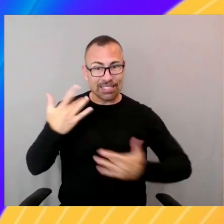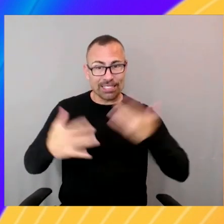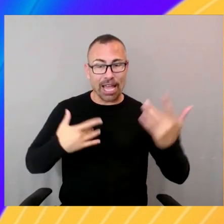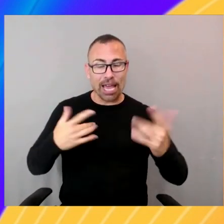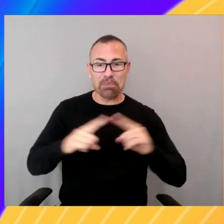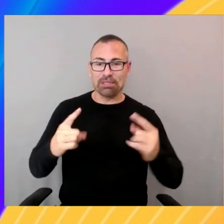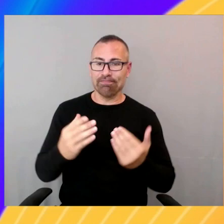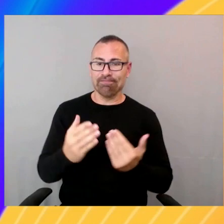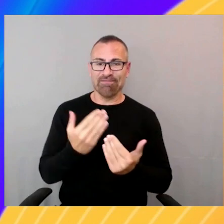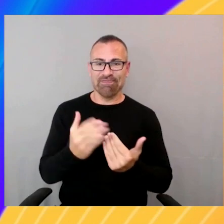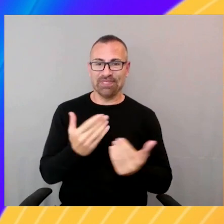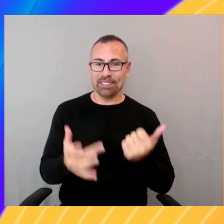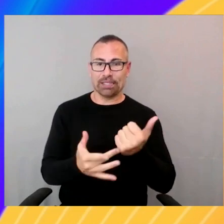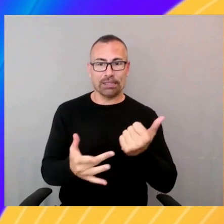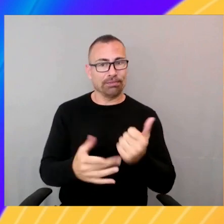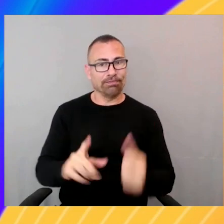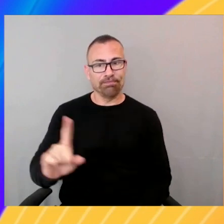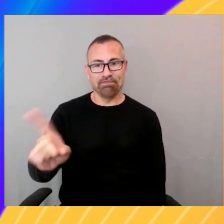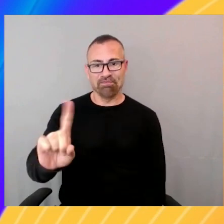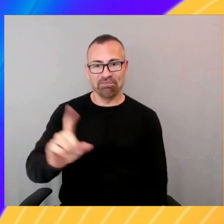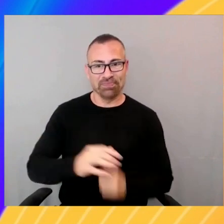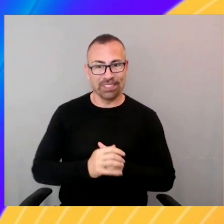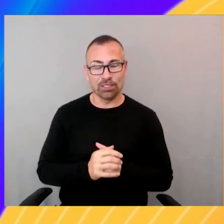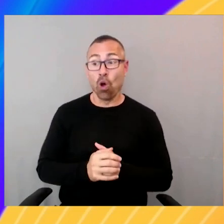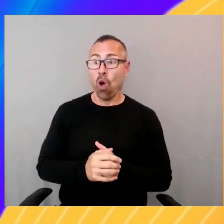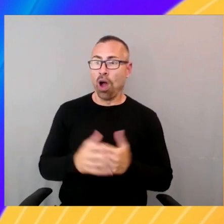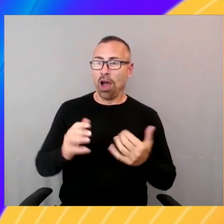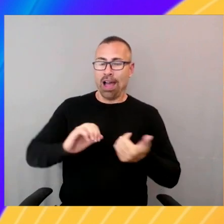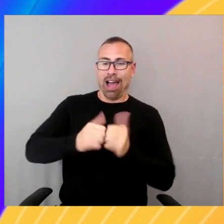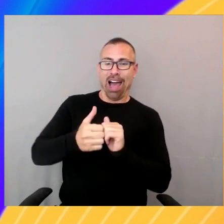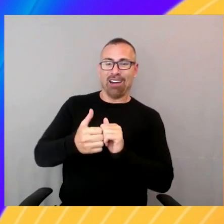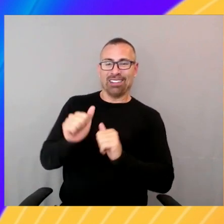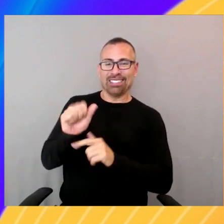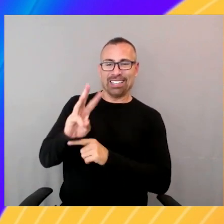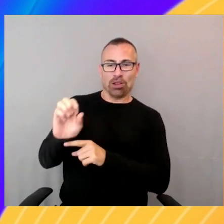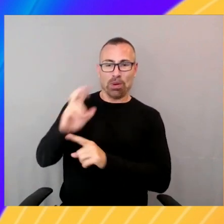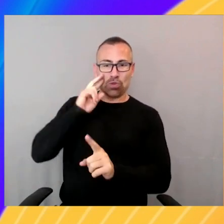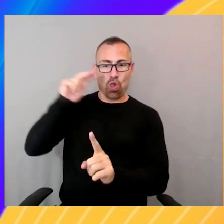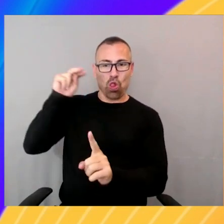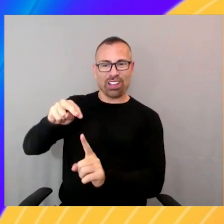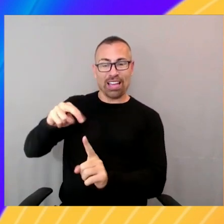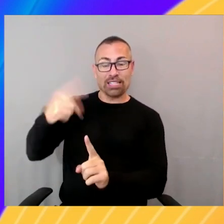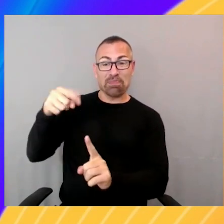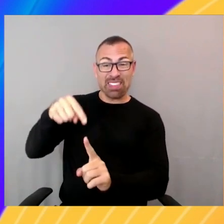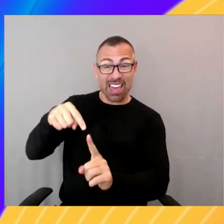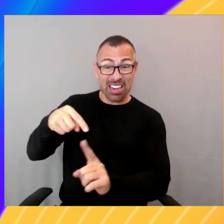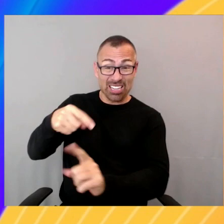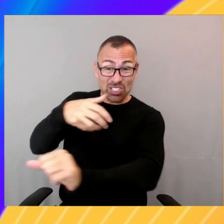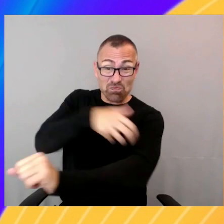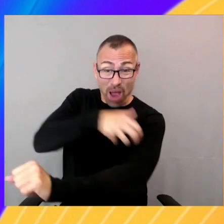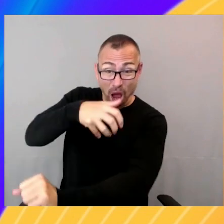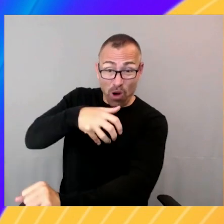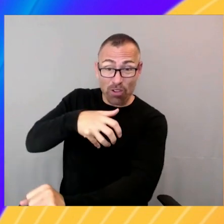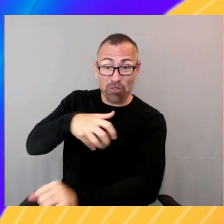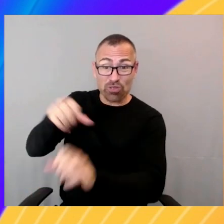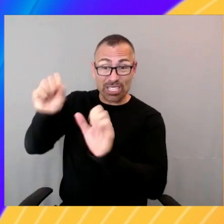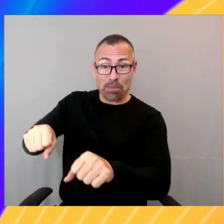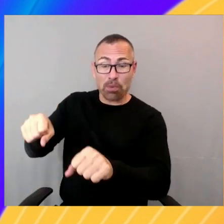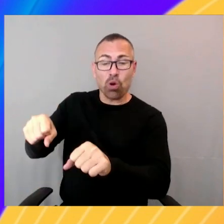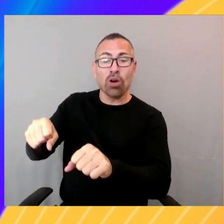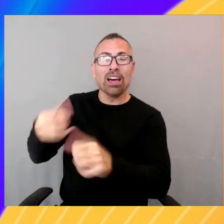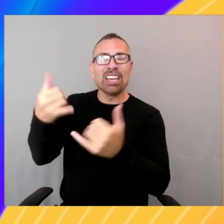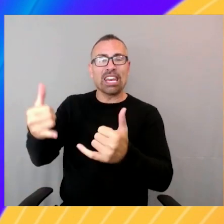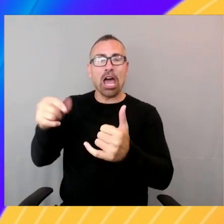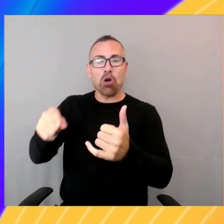the typical way that AWS approaches things, which is to take a really powerful capability technology and try to democratize it for as many